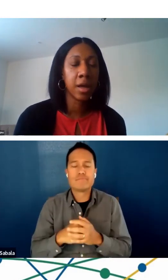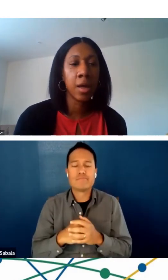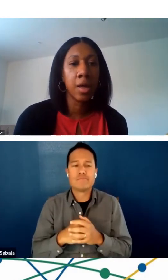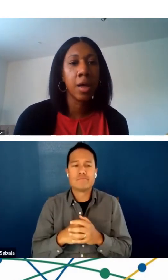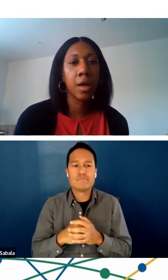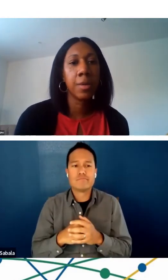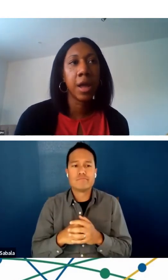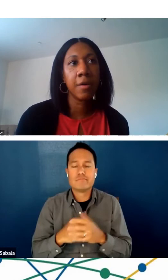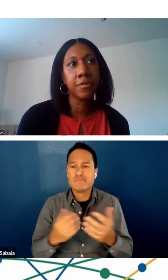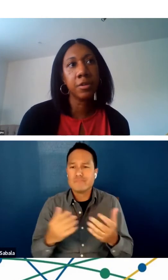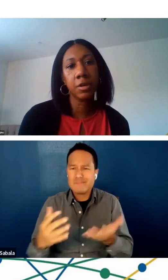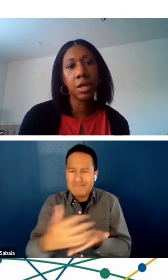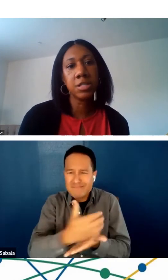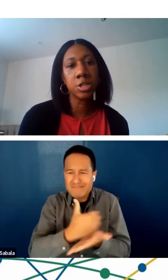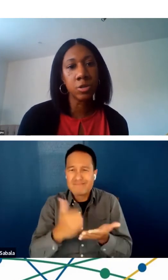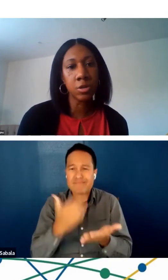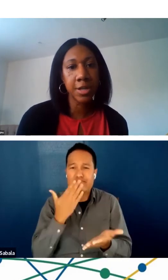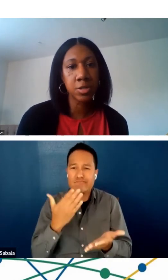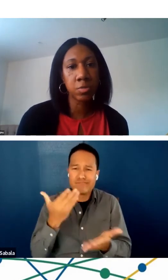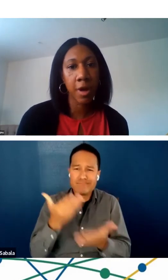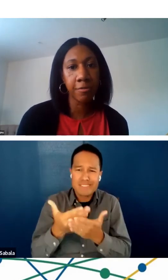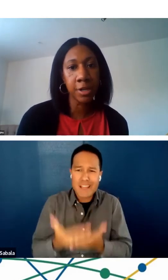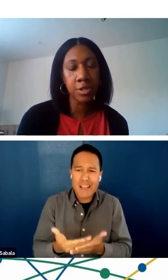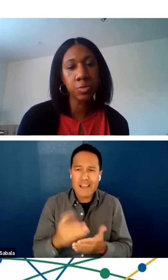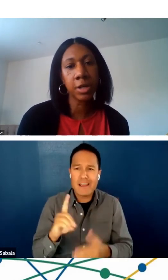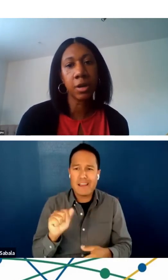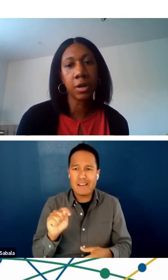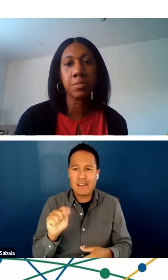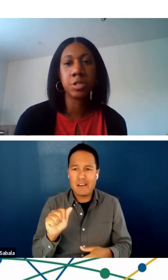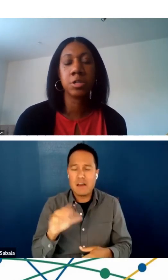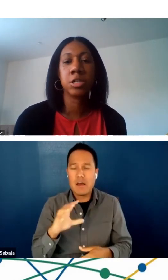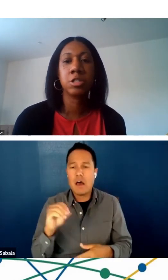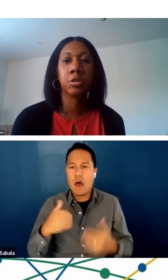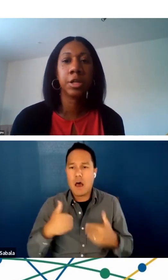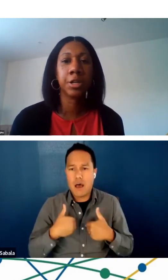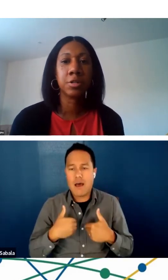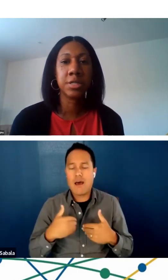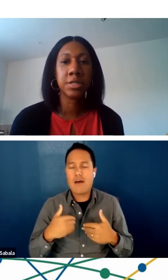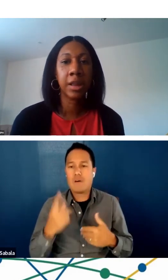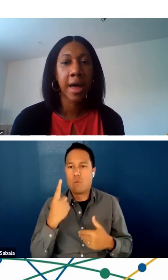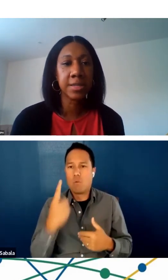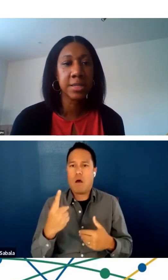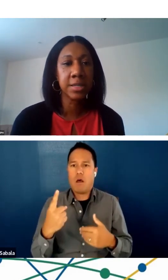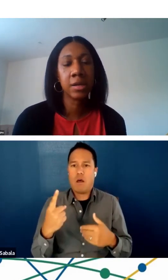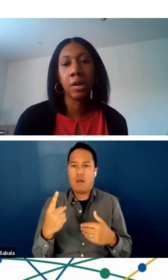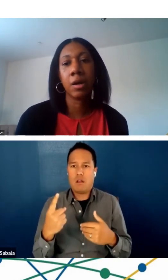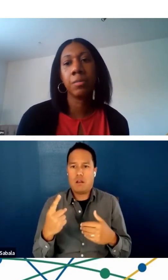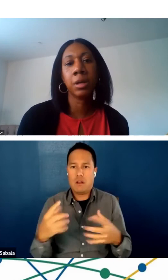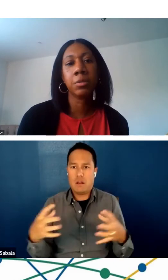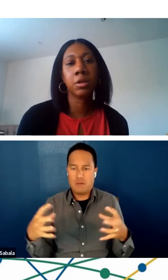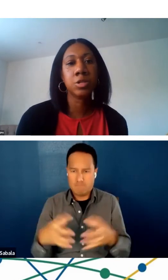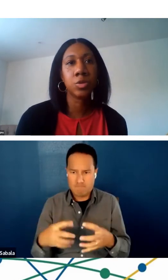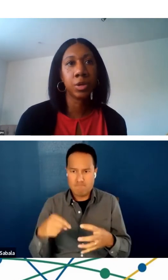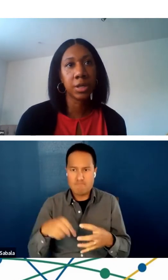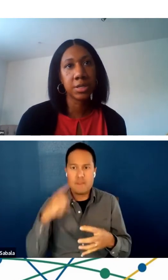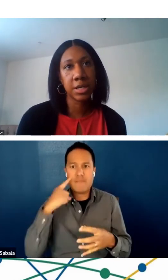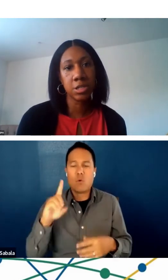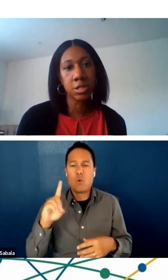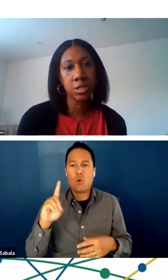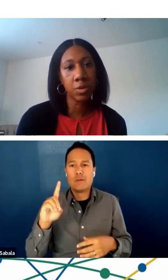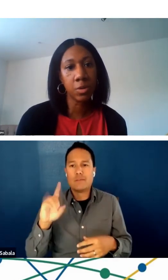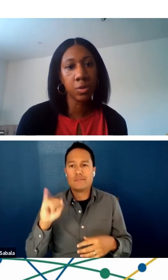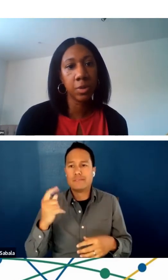collect data and have a centralized reference when it comes to digital literacy classes. being able to list